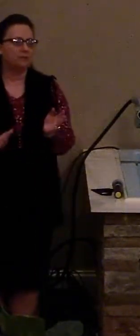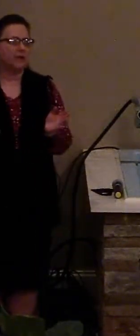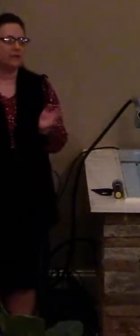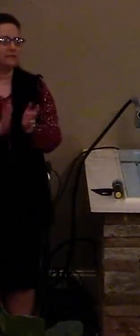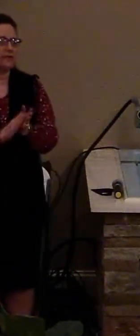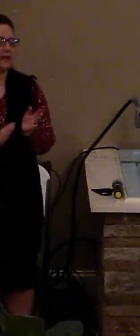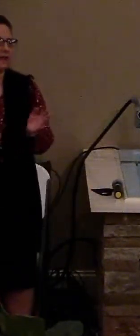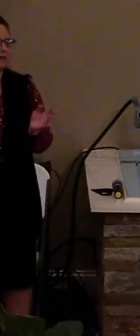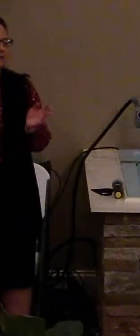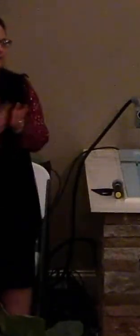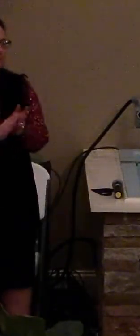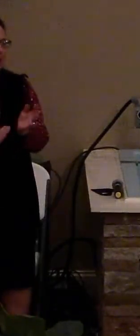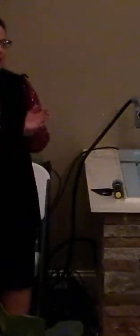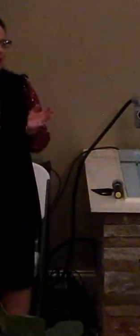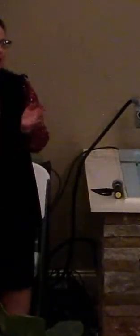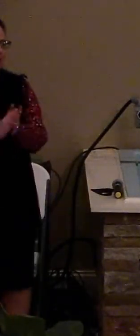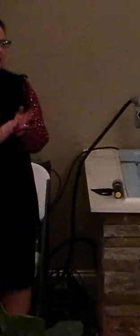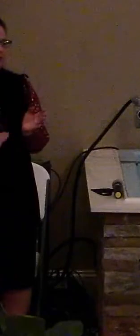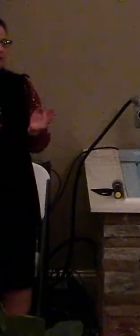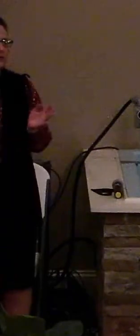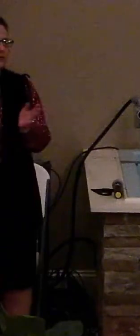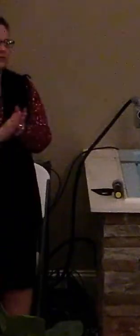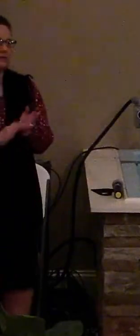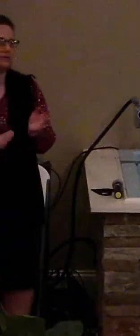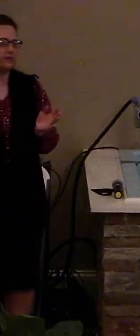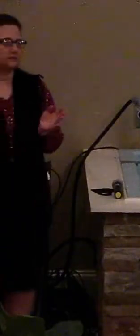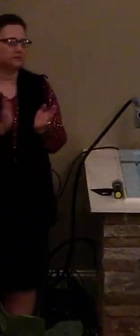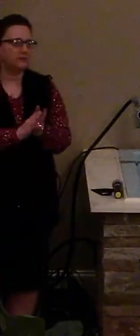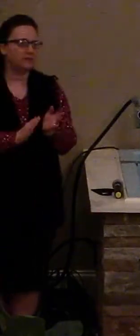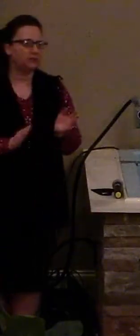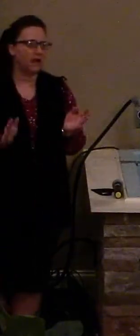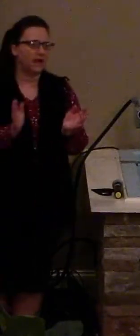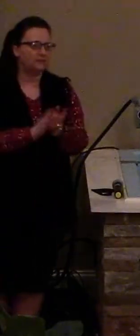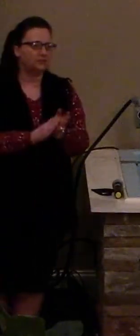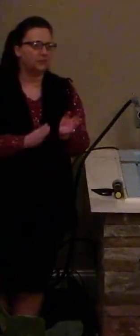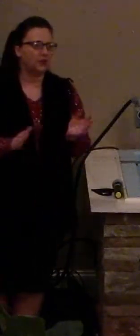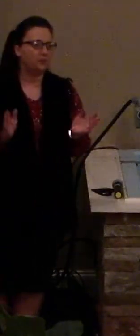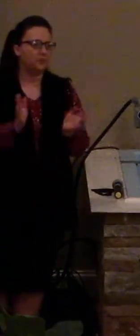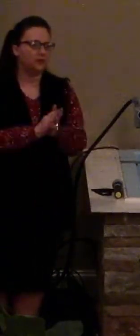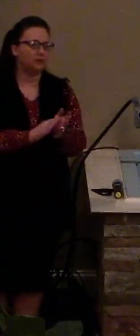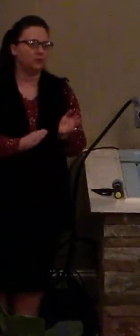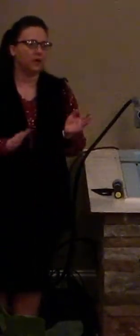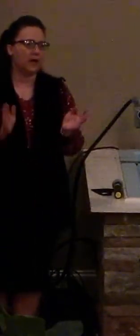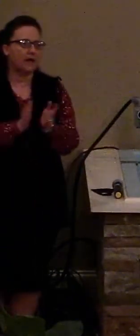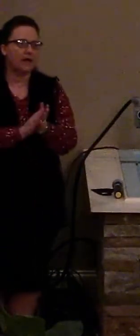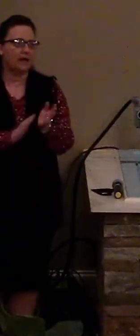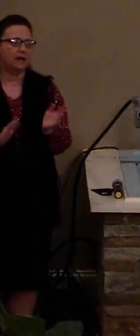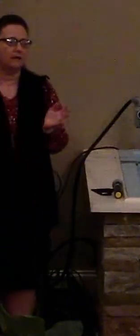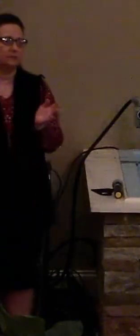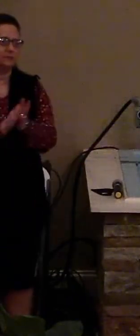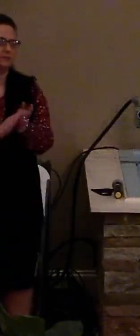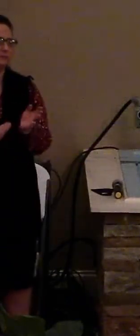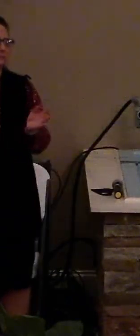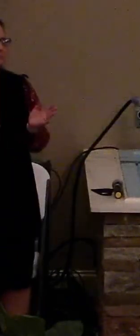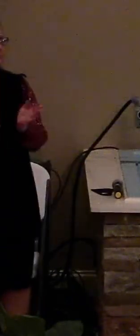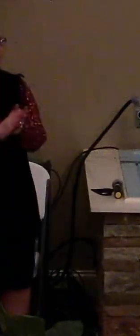I've got to make it to heaven somehow. Oh, the devil takes me and he tries to turn me around.